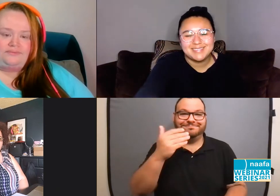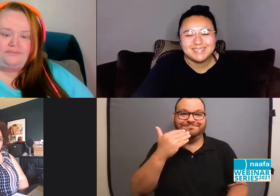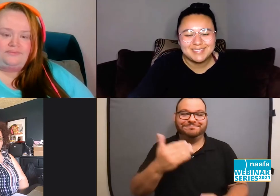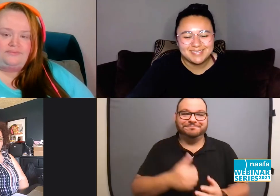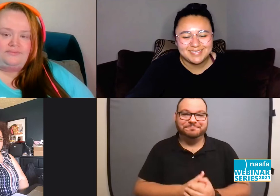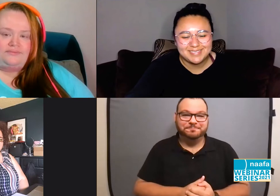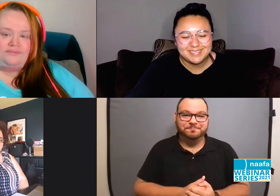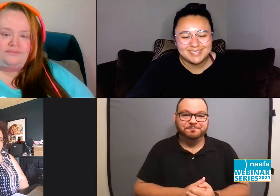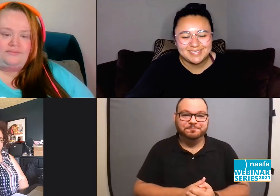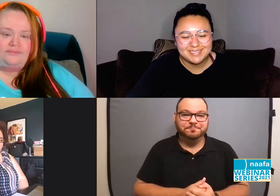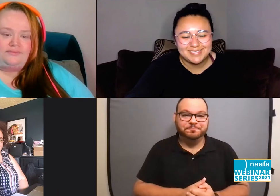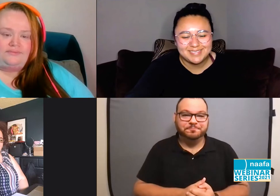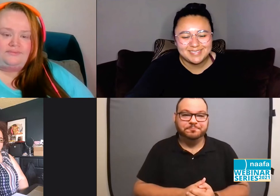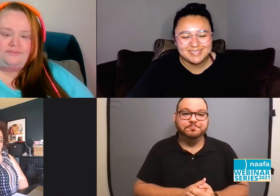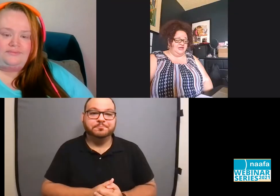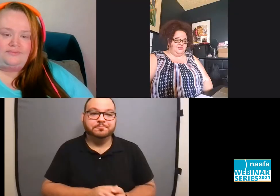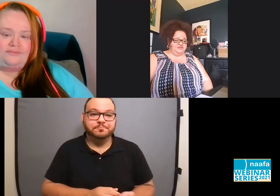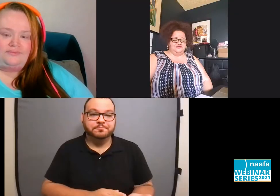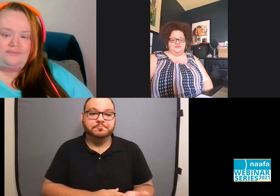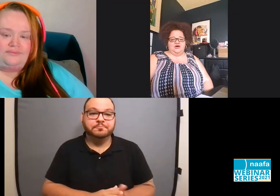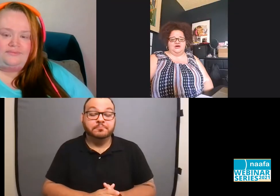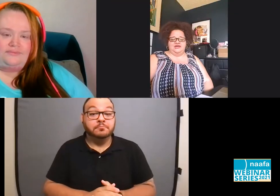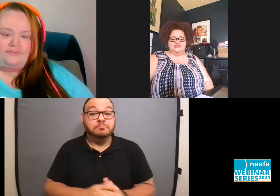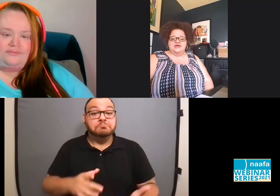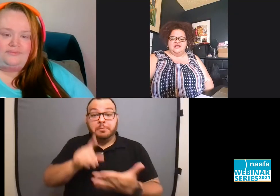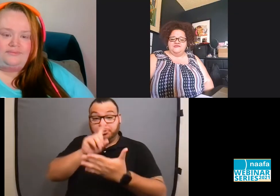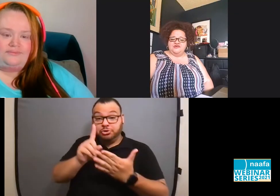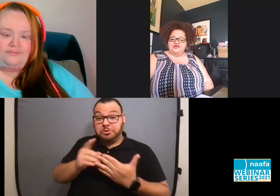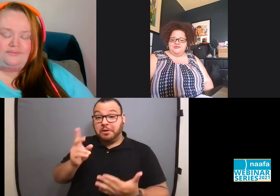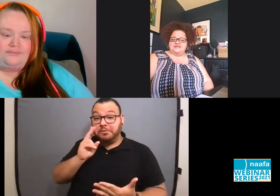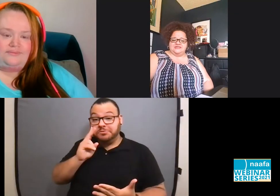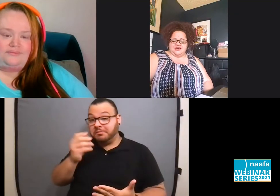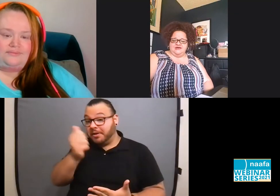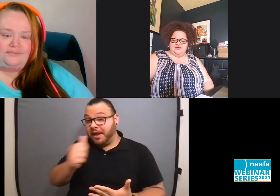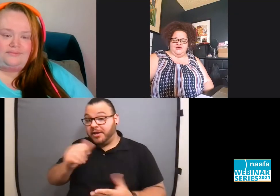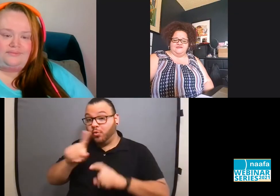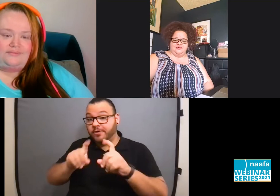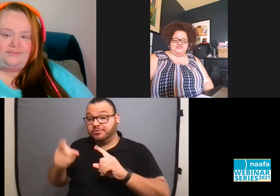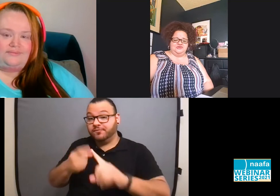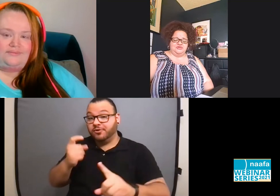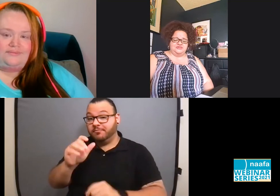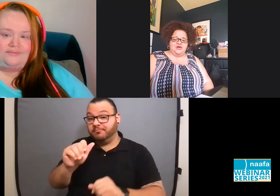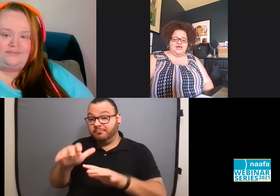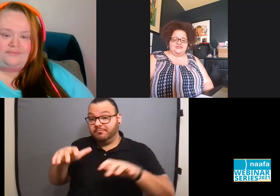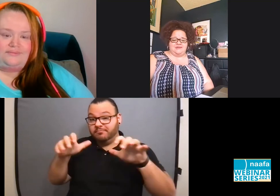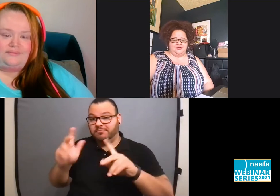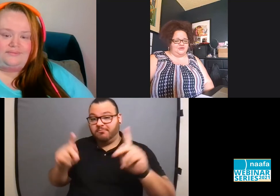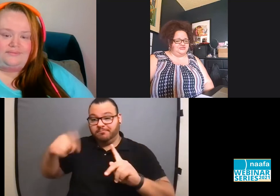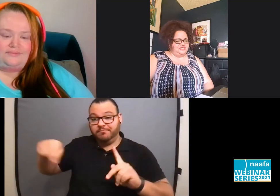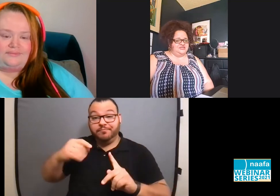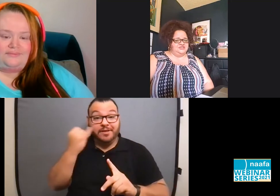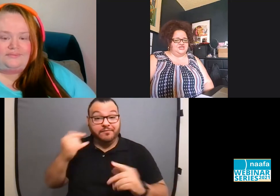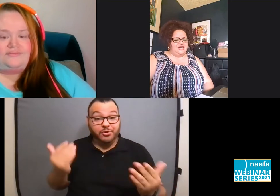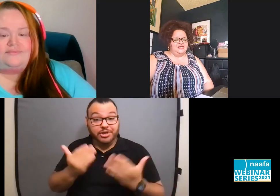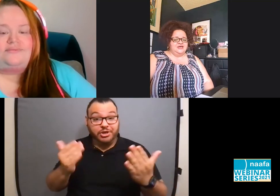Um, let's see if we have any questions from the audience. If you're here with us live and you have a question, please go ahead and type your